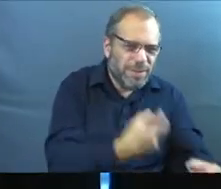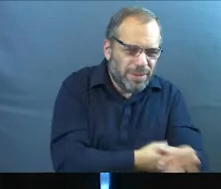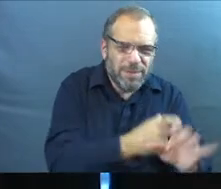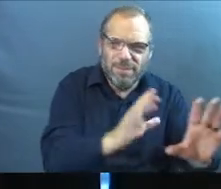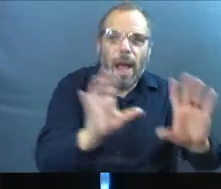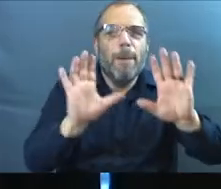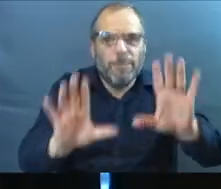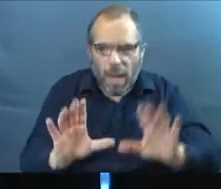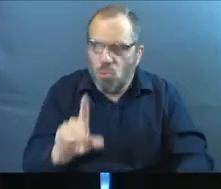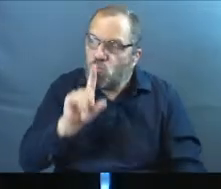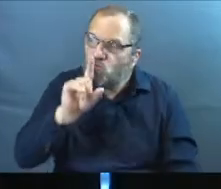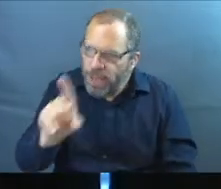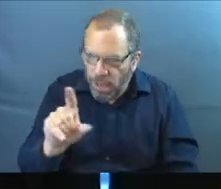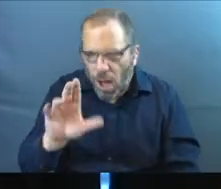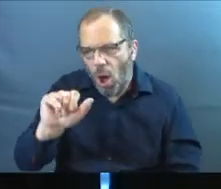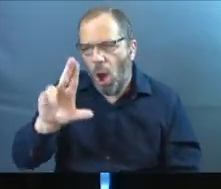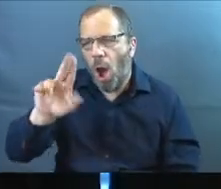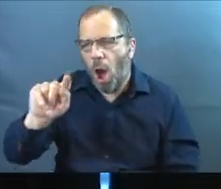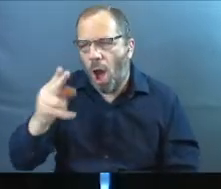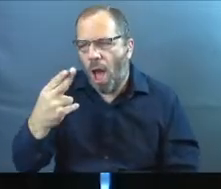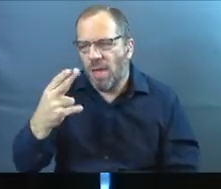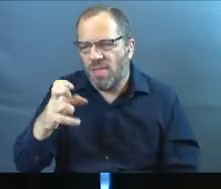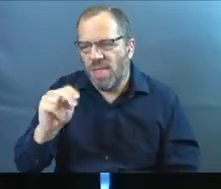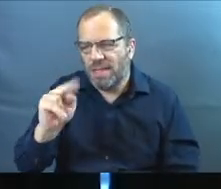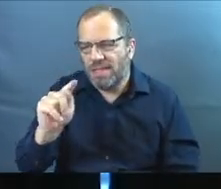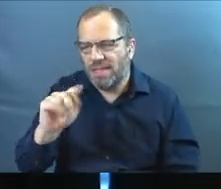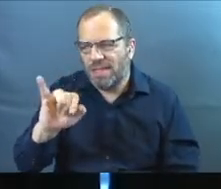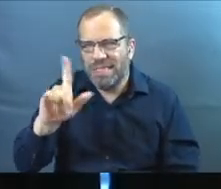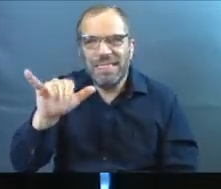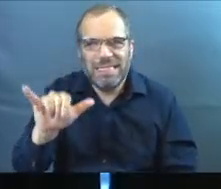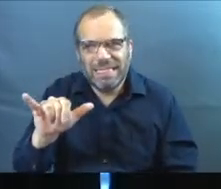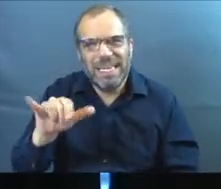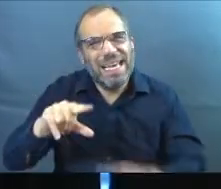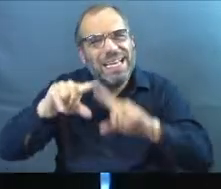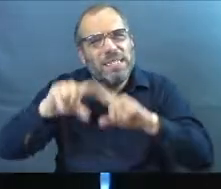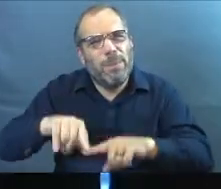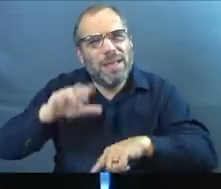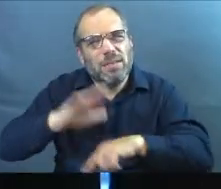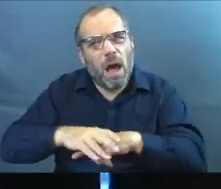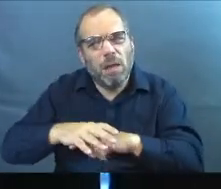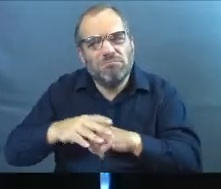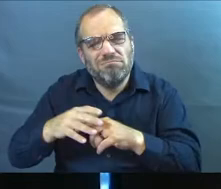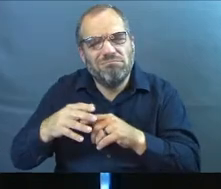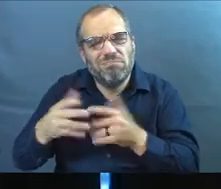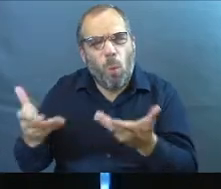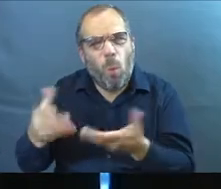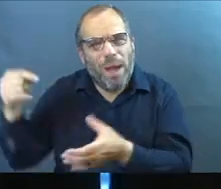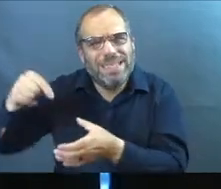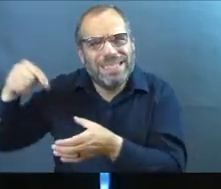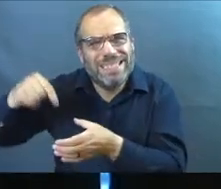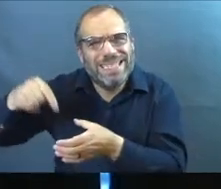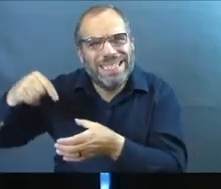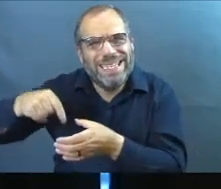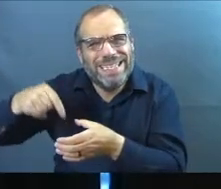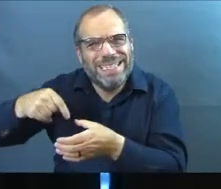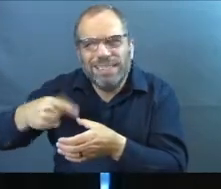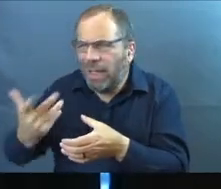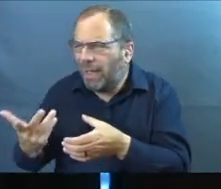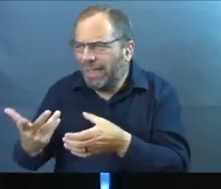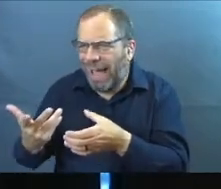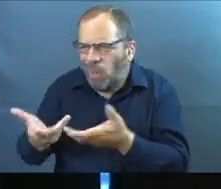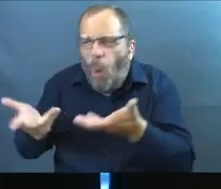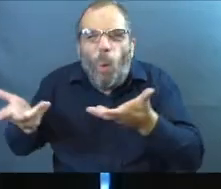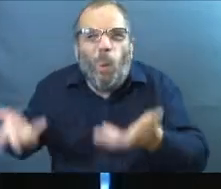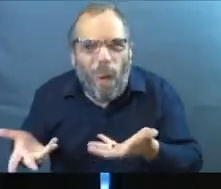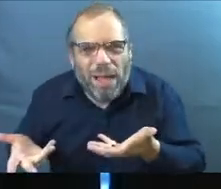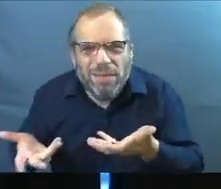that, but authenticity does matter. It is valuable, but it all depends on what we're talking about, okay? It all depends on the